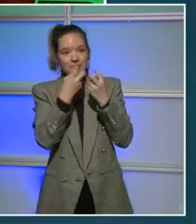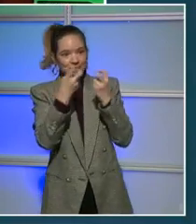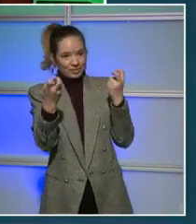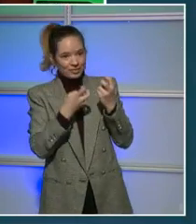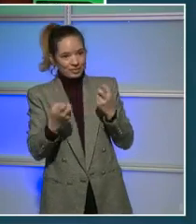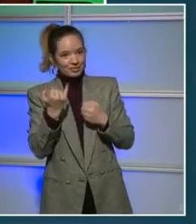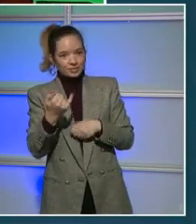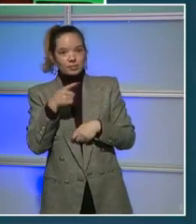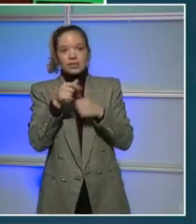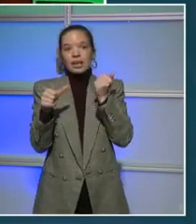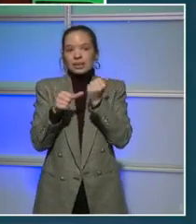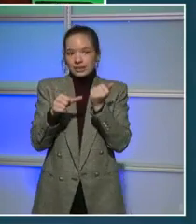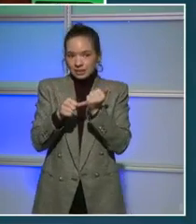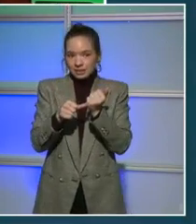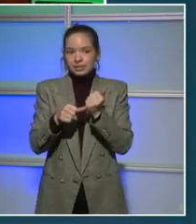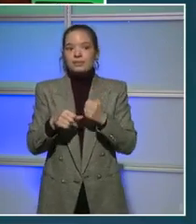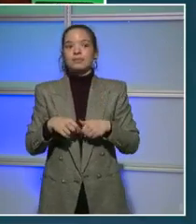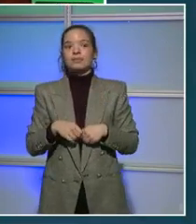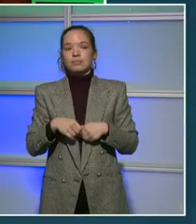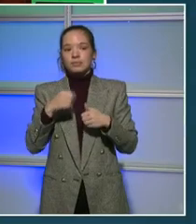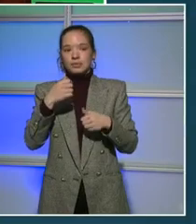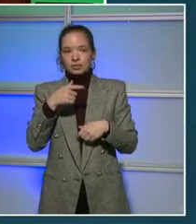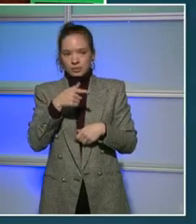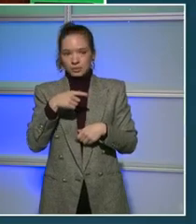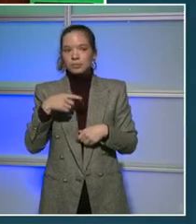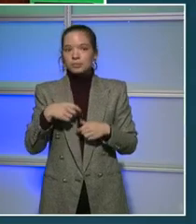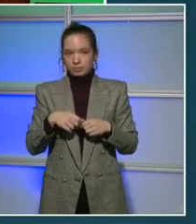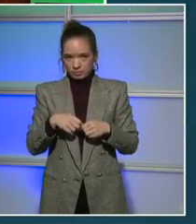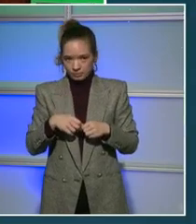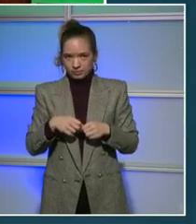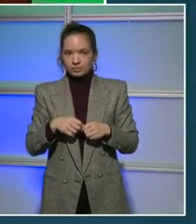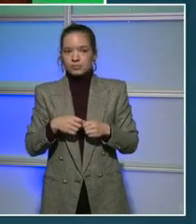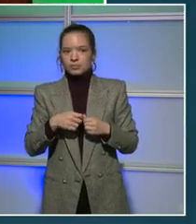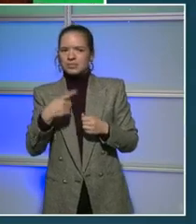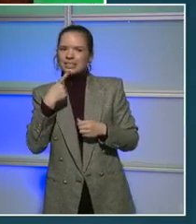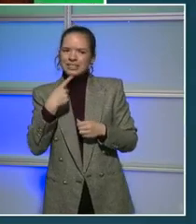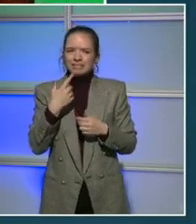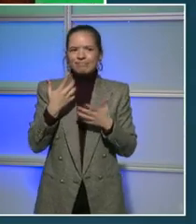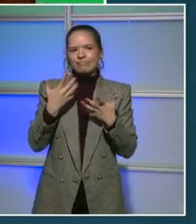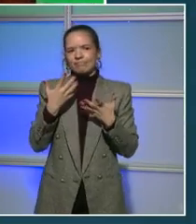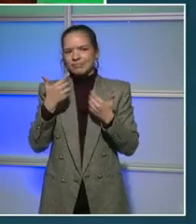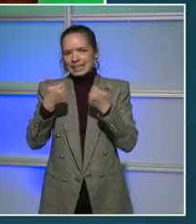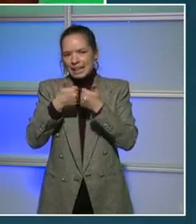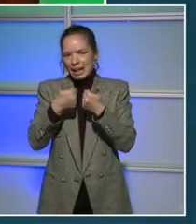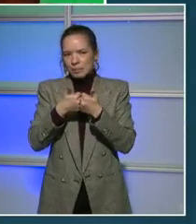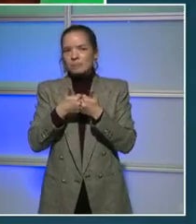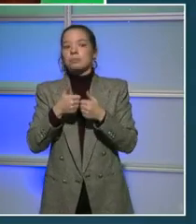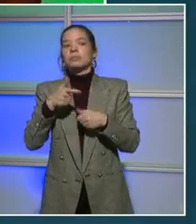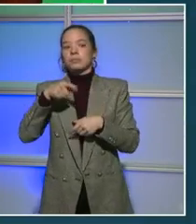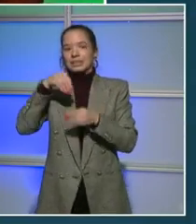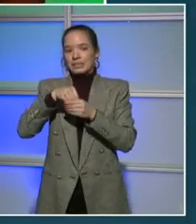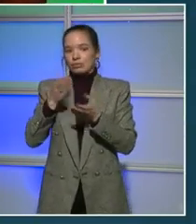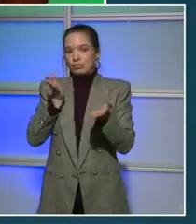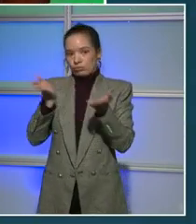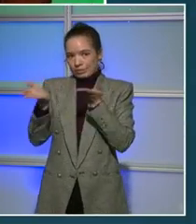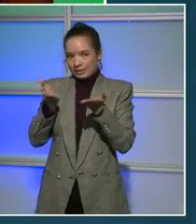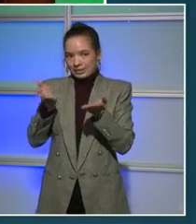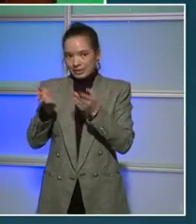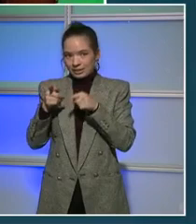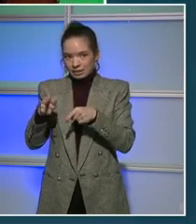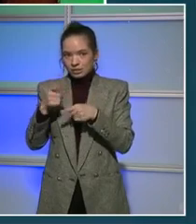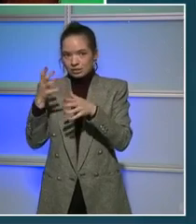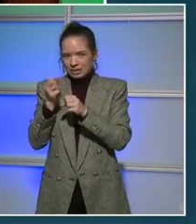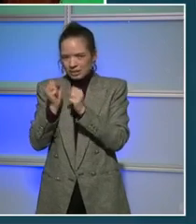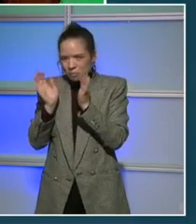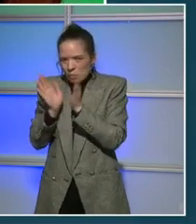City Administrator Parker, usually in the game, government operations or internal services gets the smallest piece of the pie. So, what do you want to tell our residents